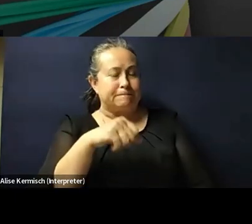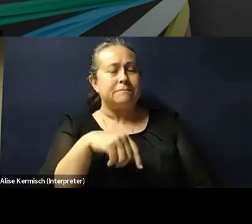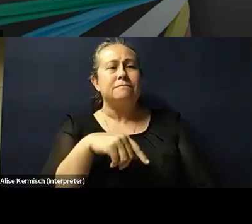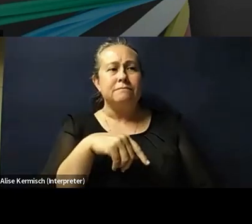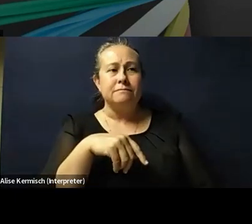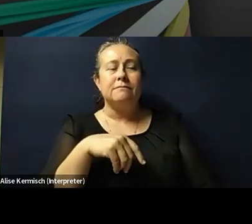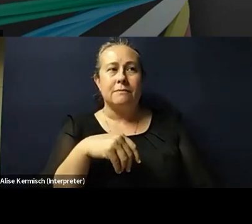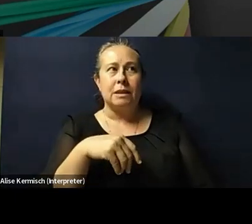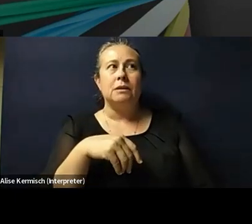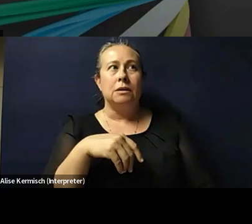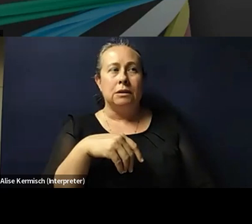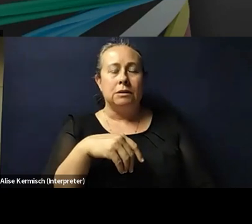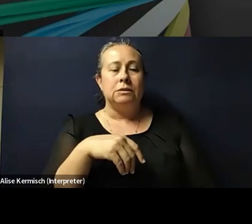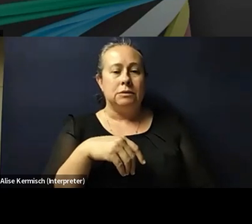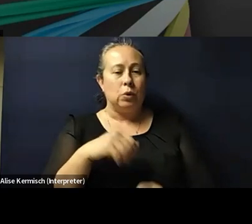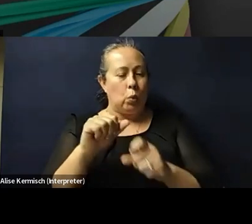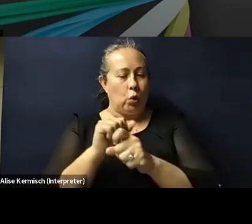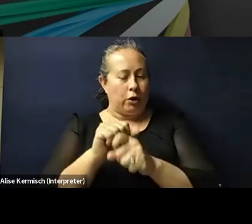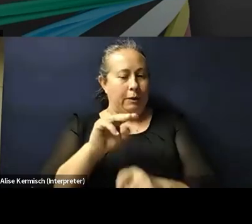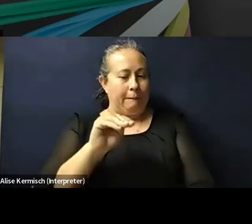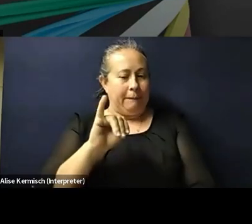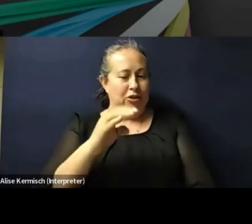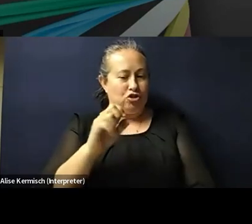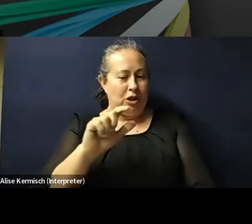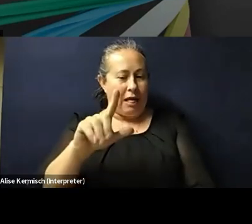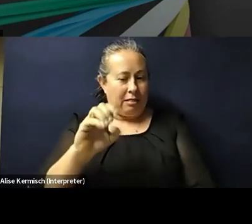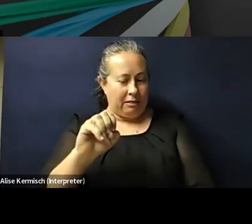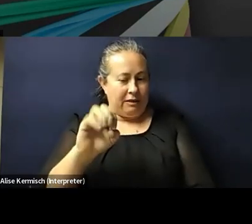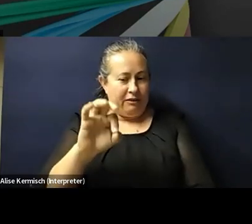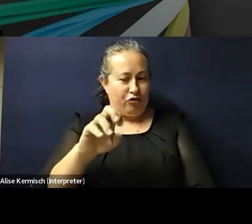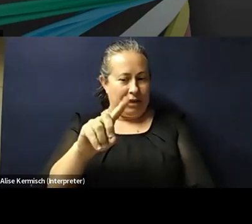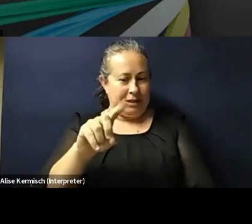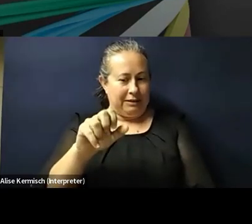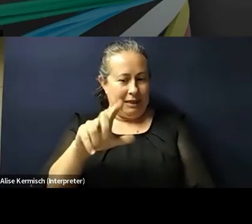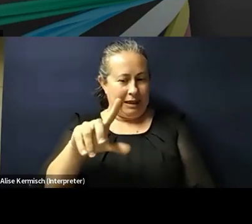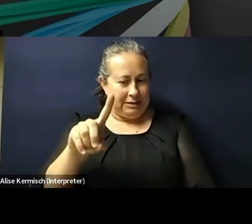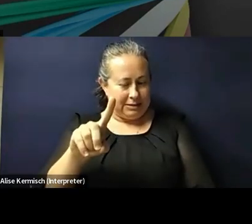The work of Michelle Friedland, for example, demonstrates